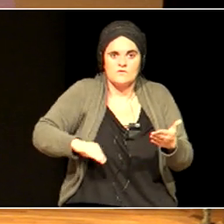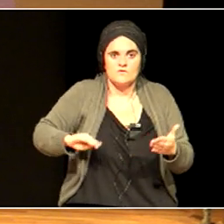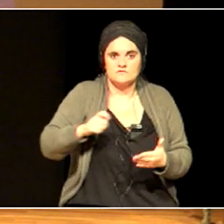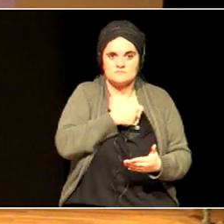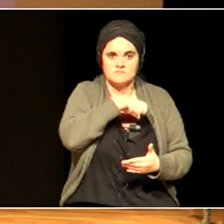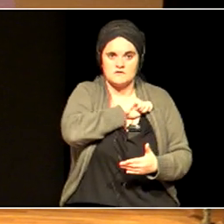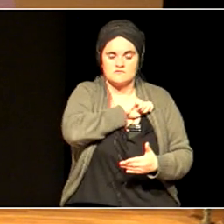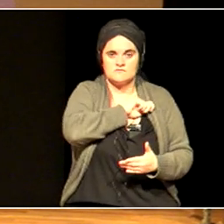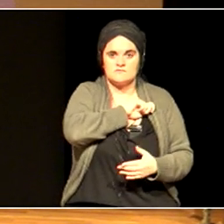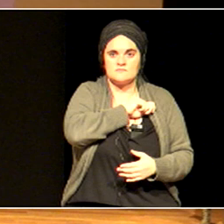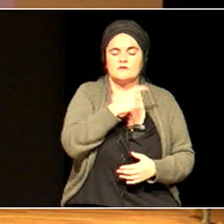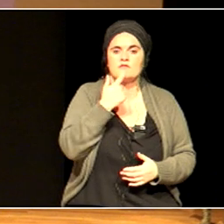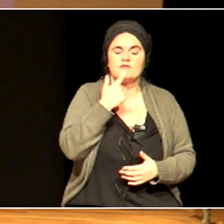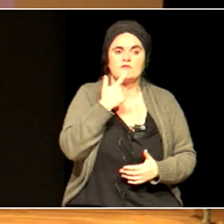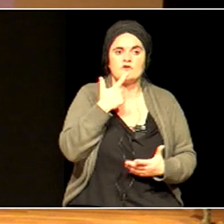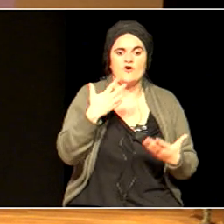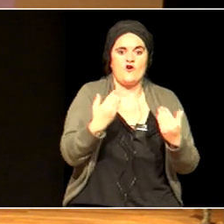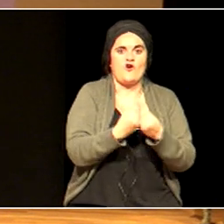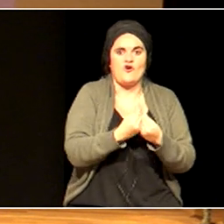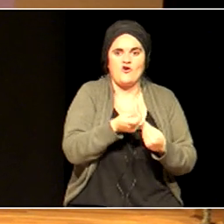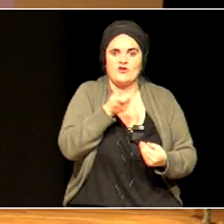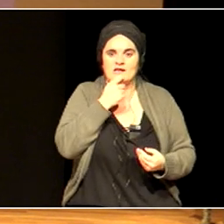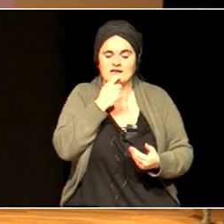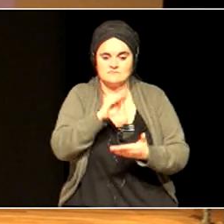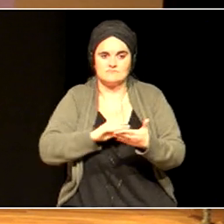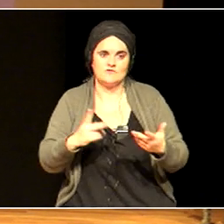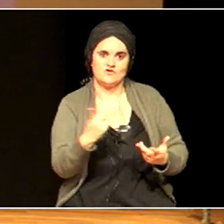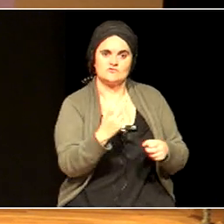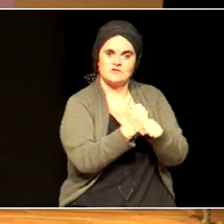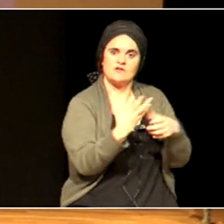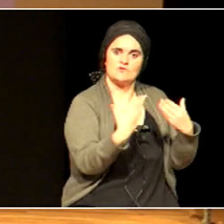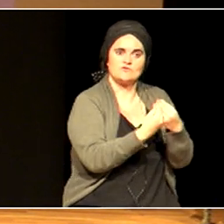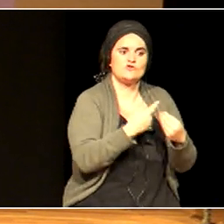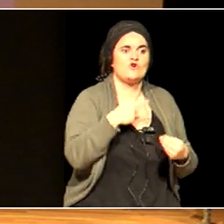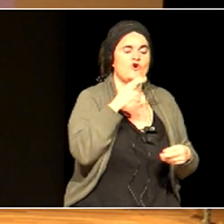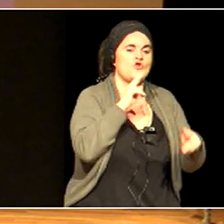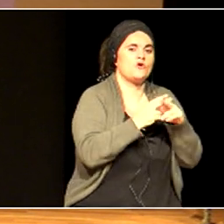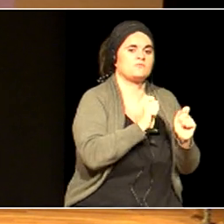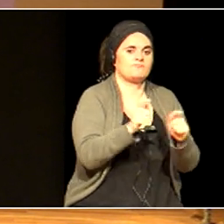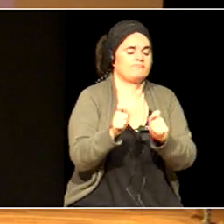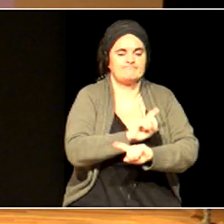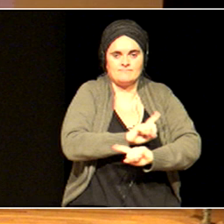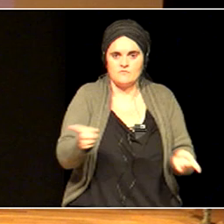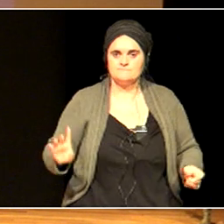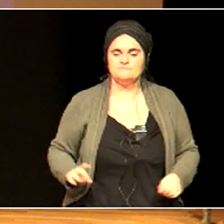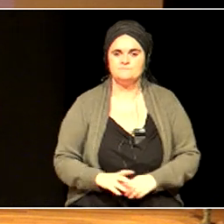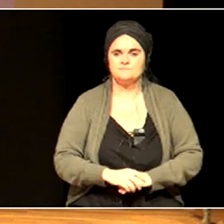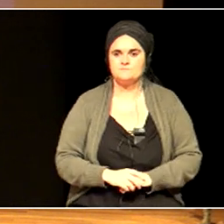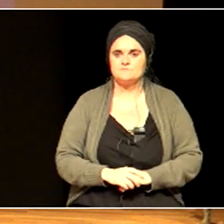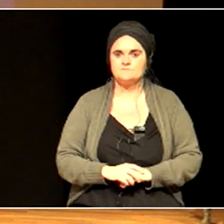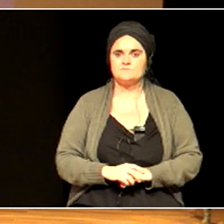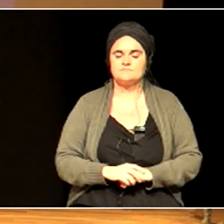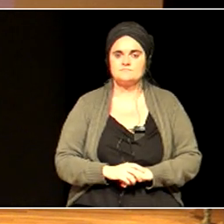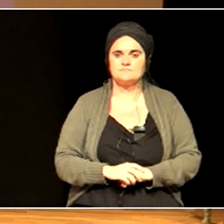author. I won't tell you their names. The most recent version of the index contains items that did not seem to be relevant